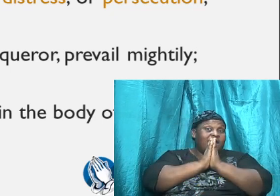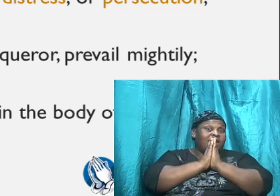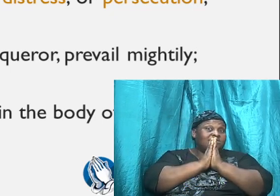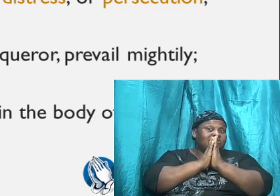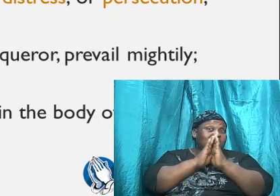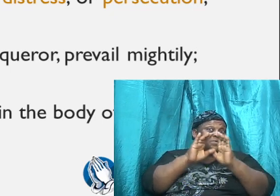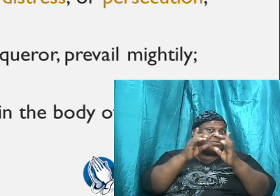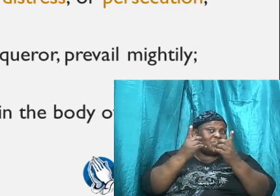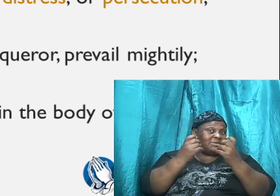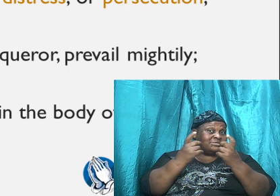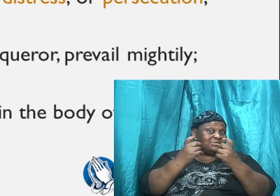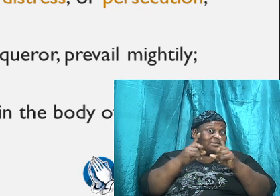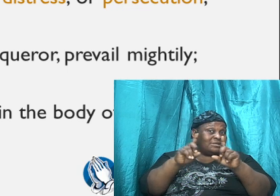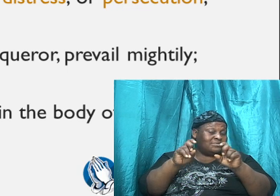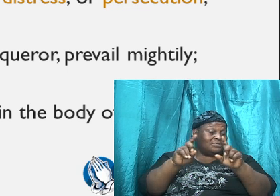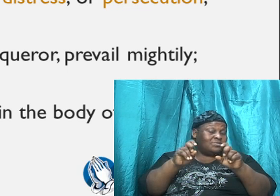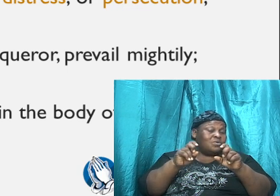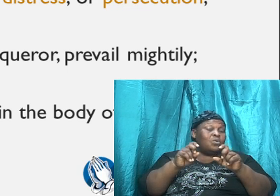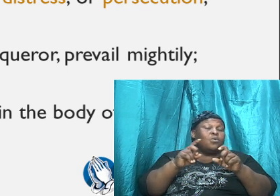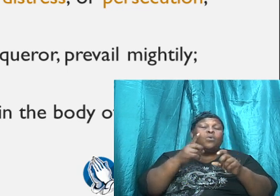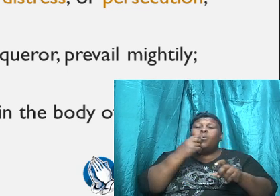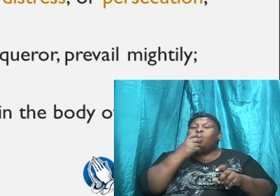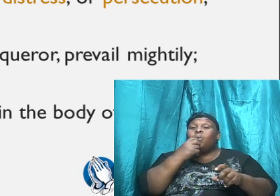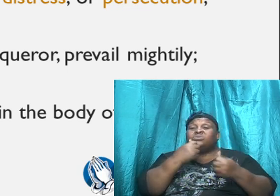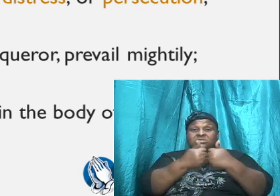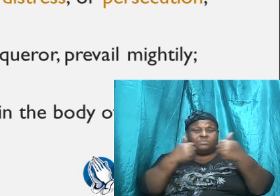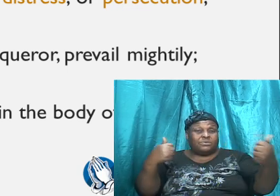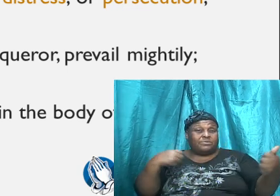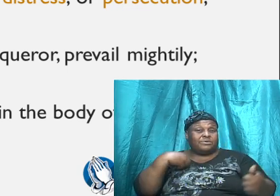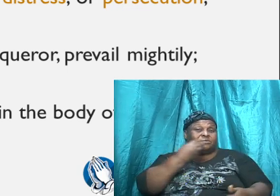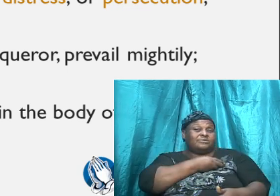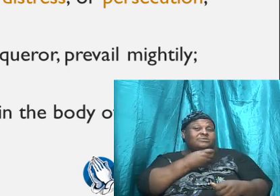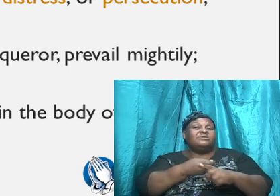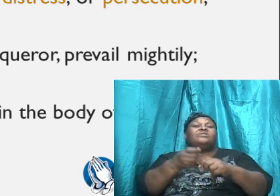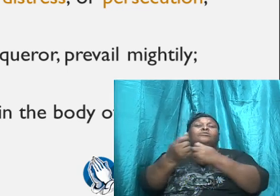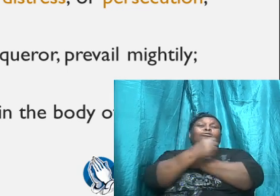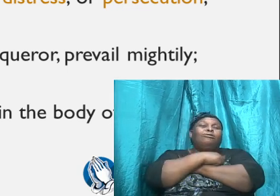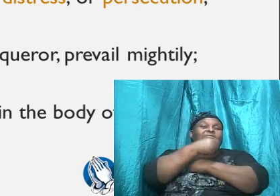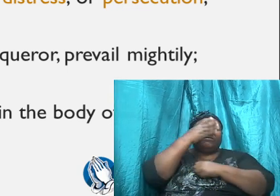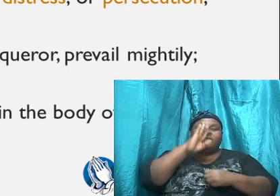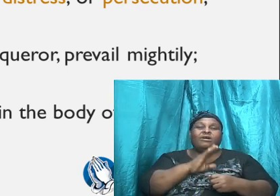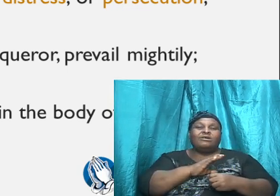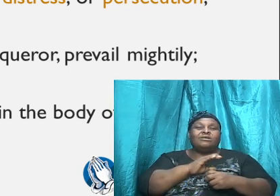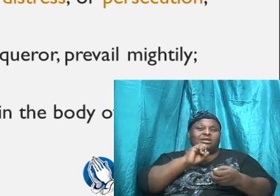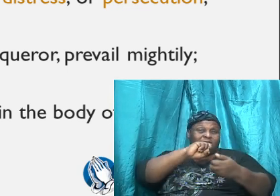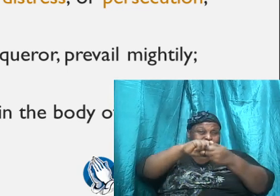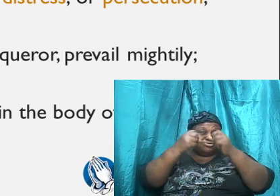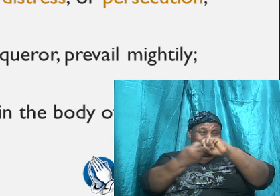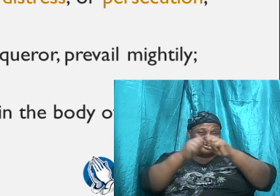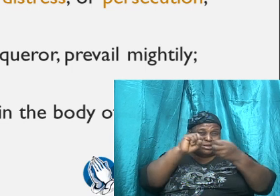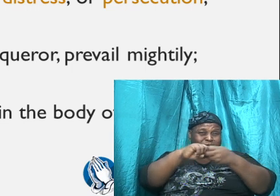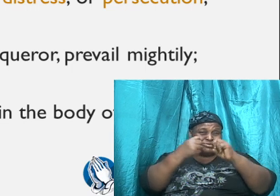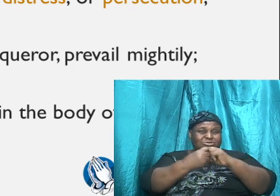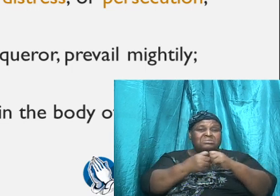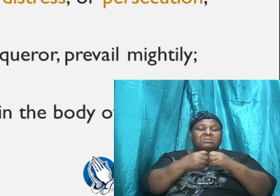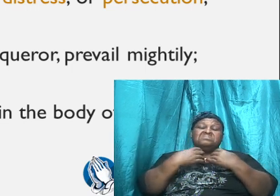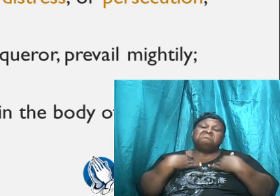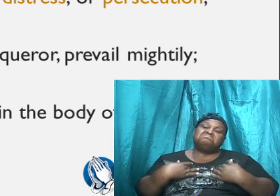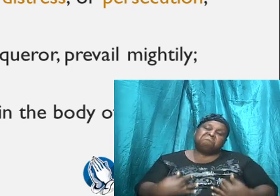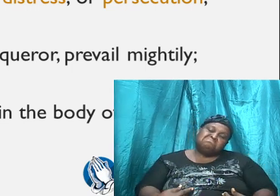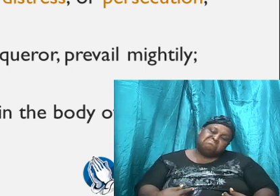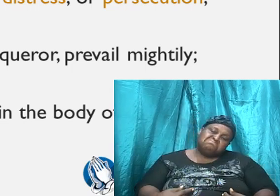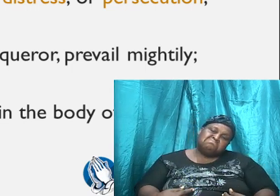who shall separate us from the love of Christ, shall tribulation, or distress,